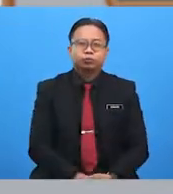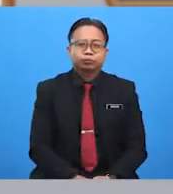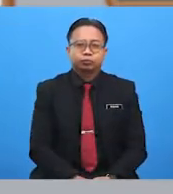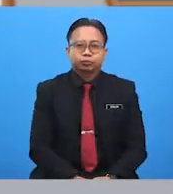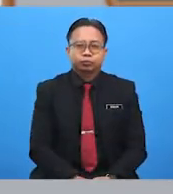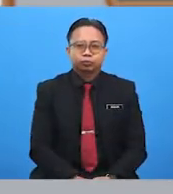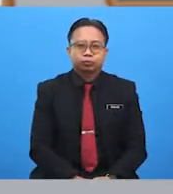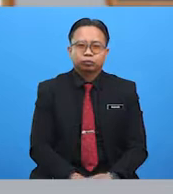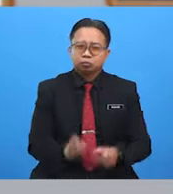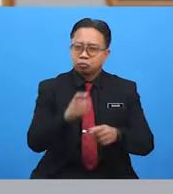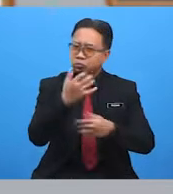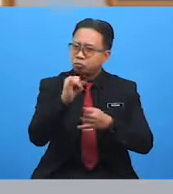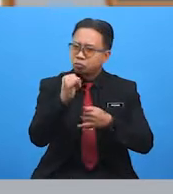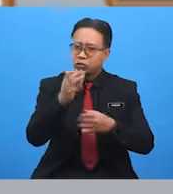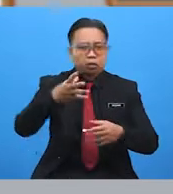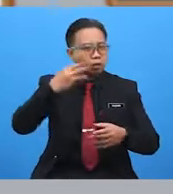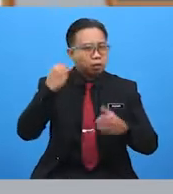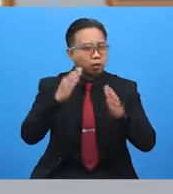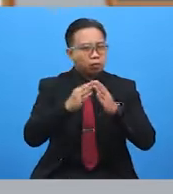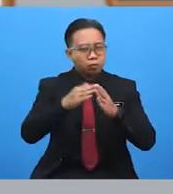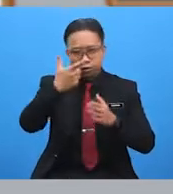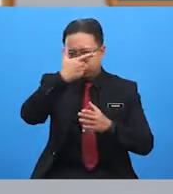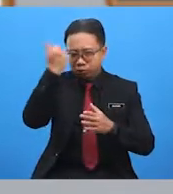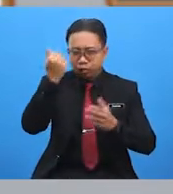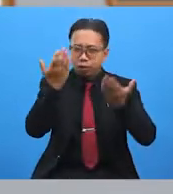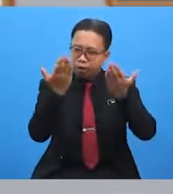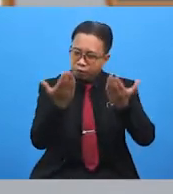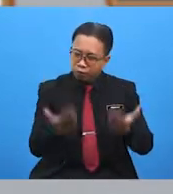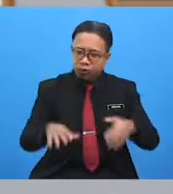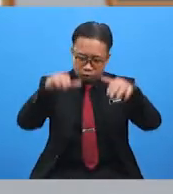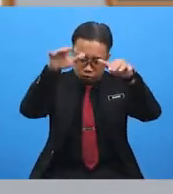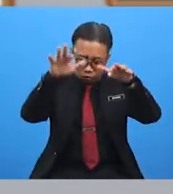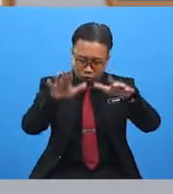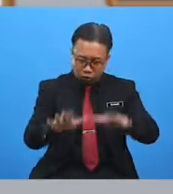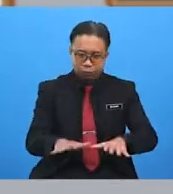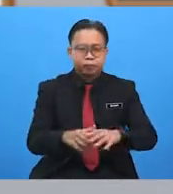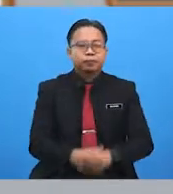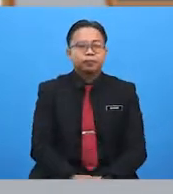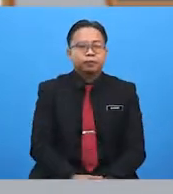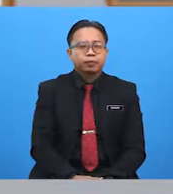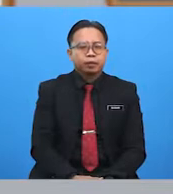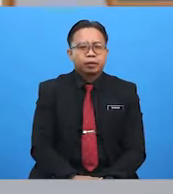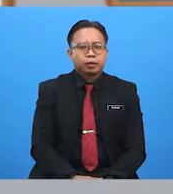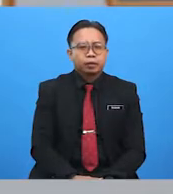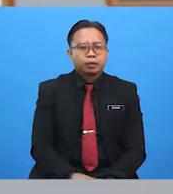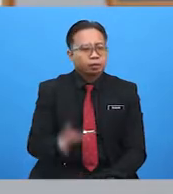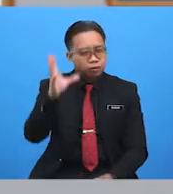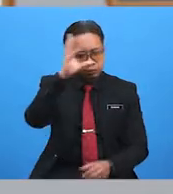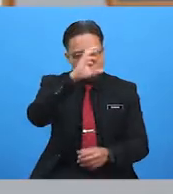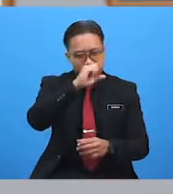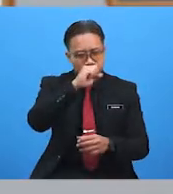They couldn't go home because of the heavy snow. Imagine you have to sleep in a school